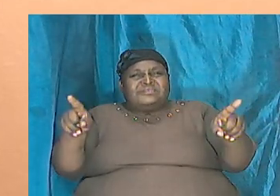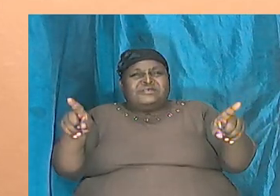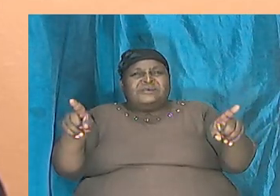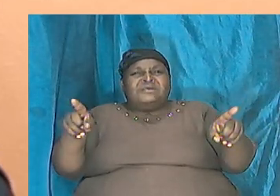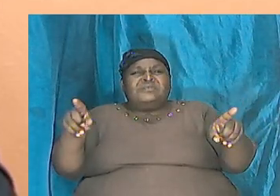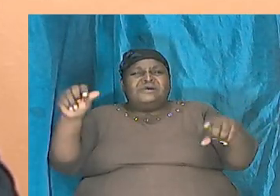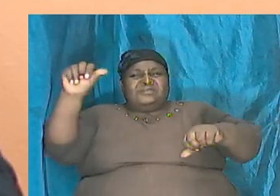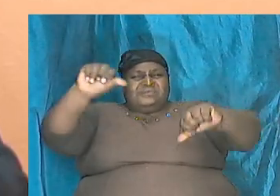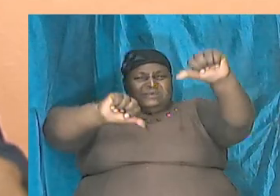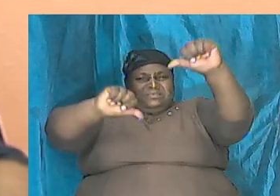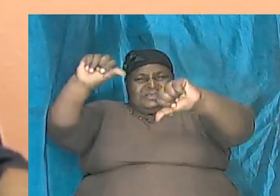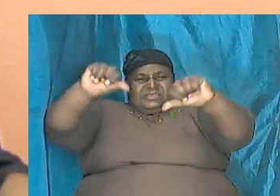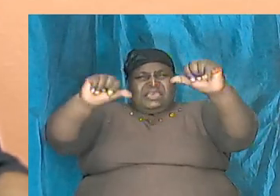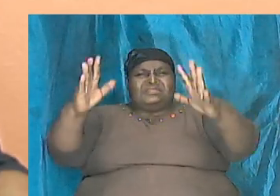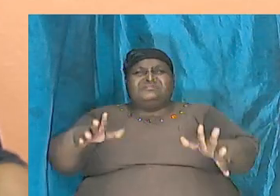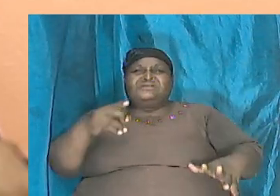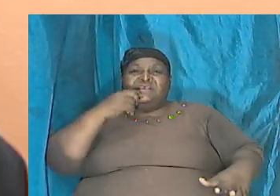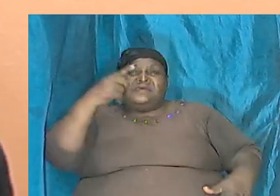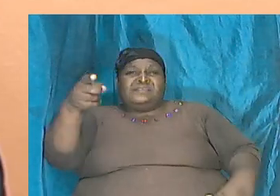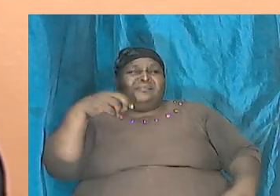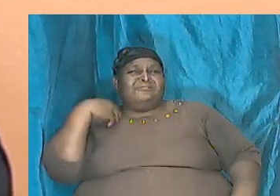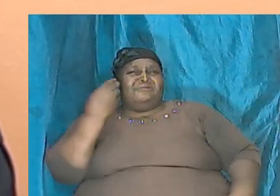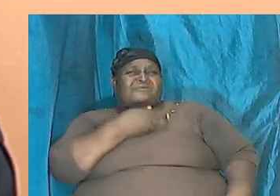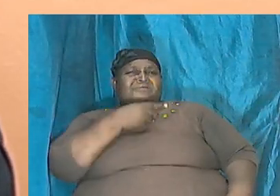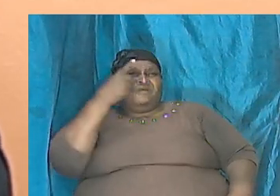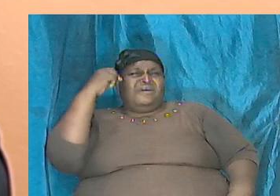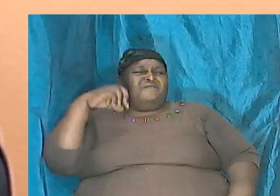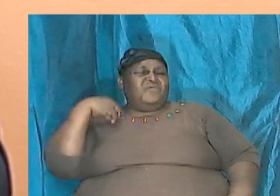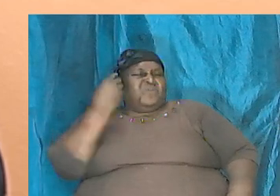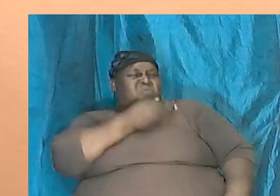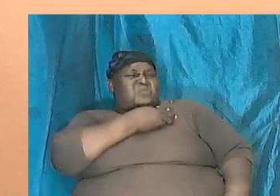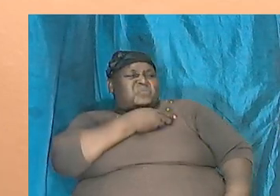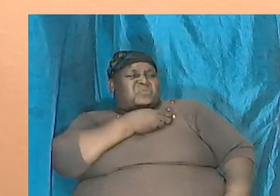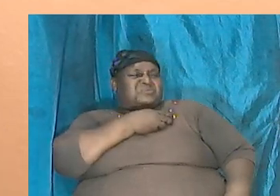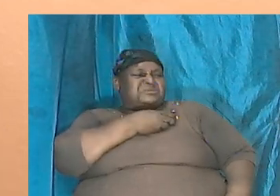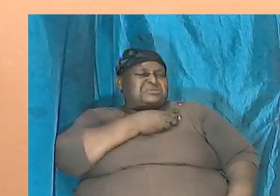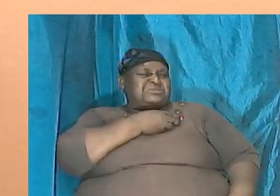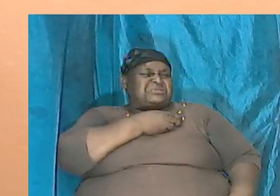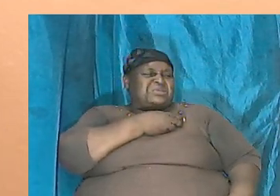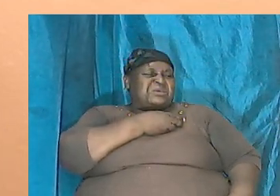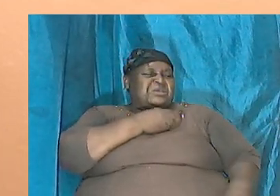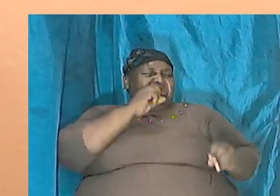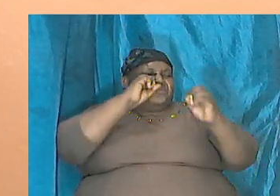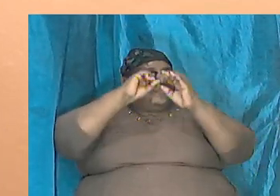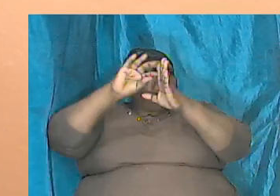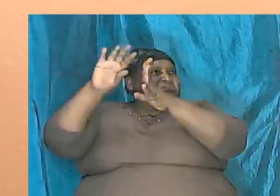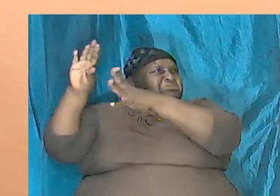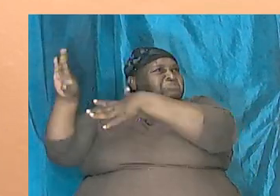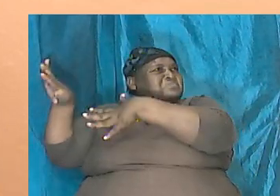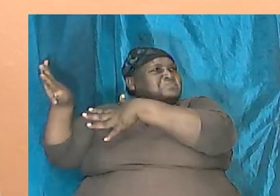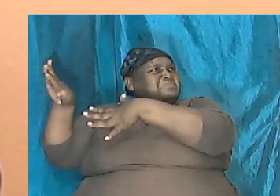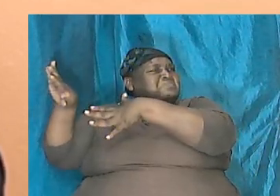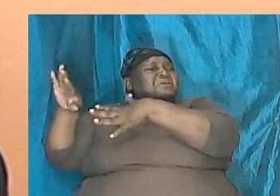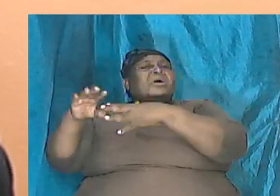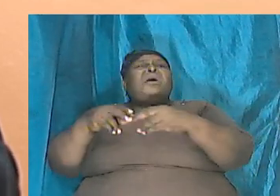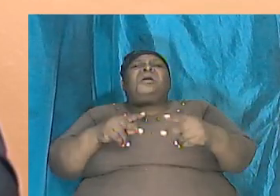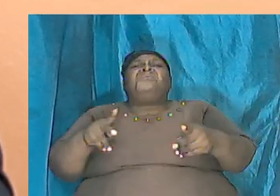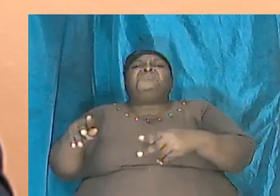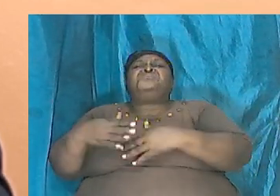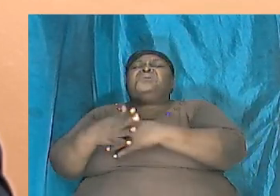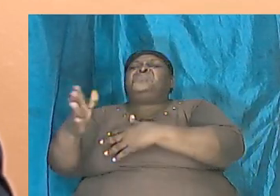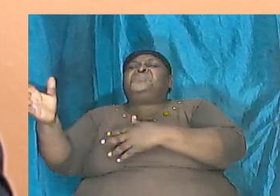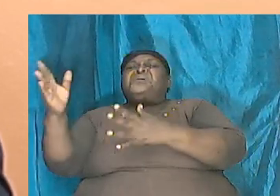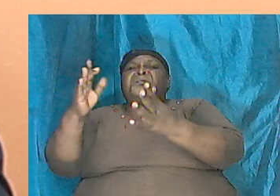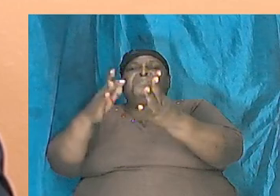skeptics have been telling us for us to try to minimize and put aside the book of